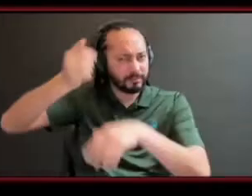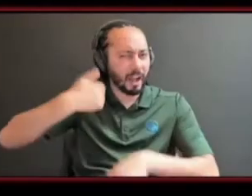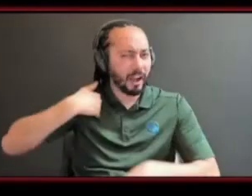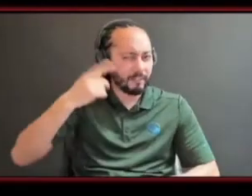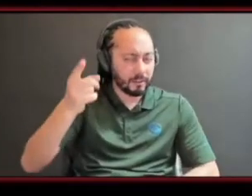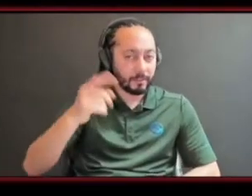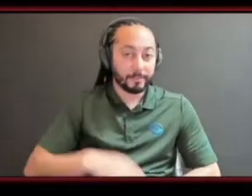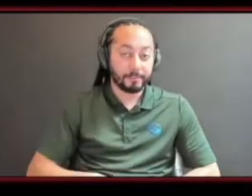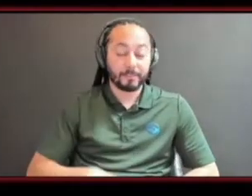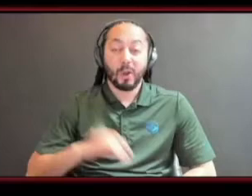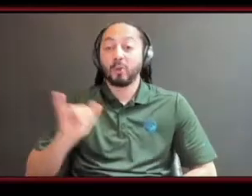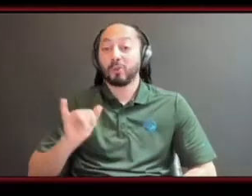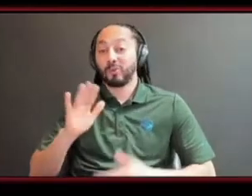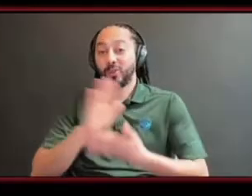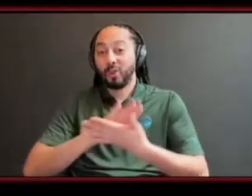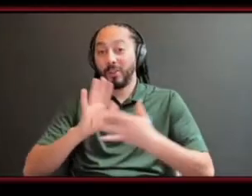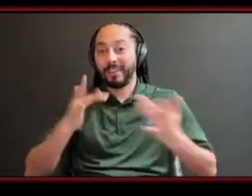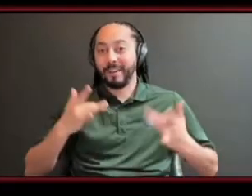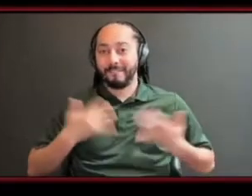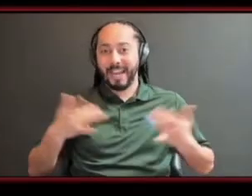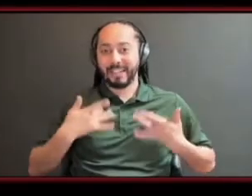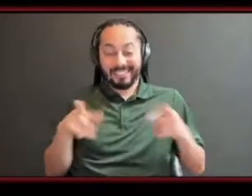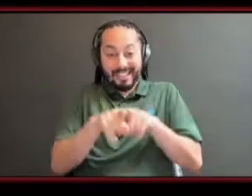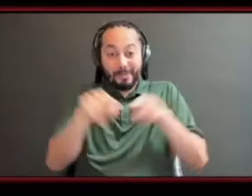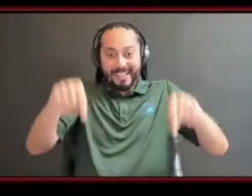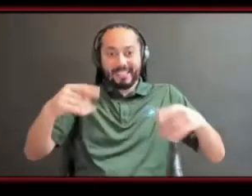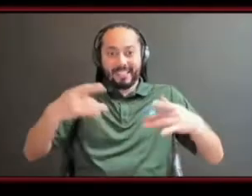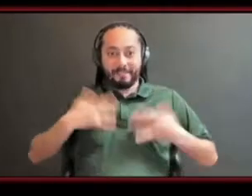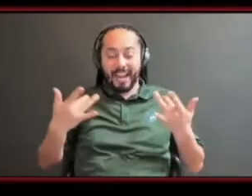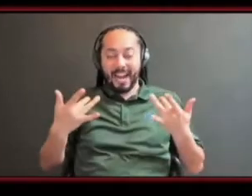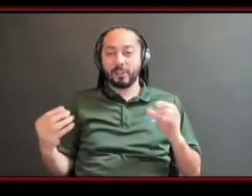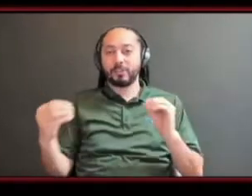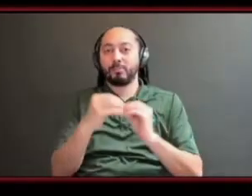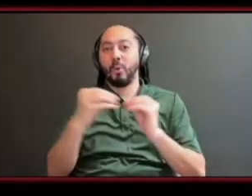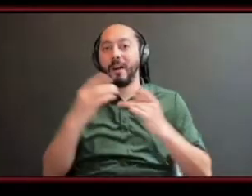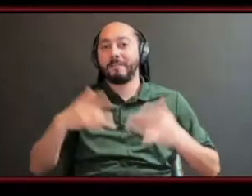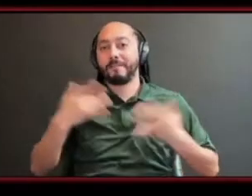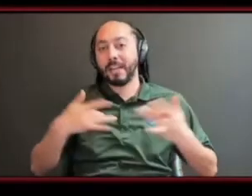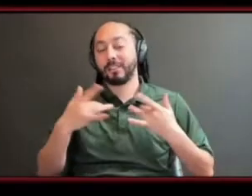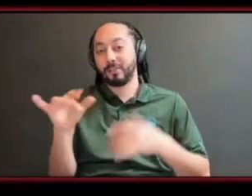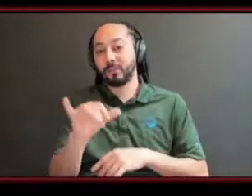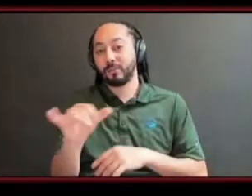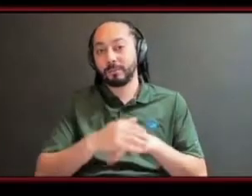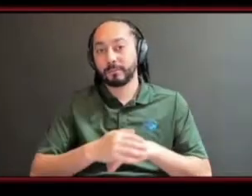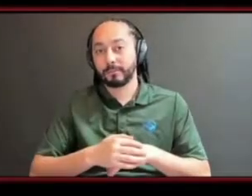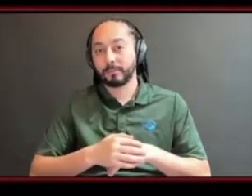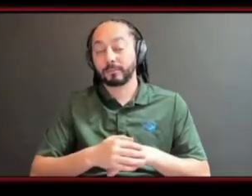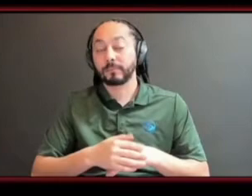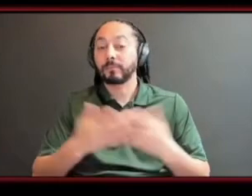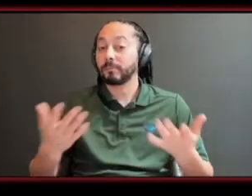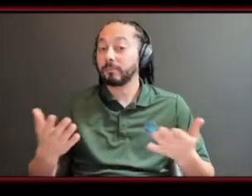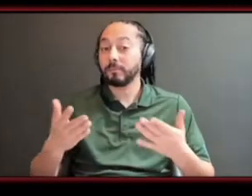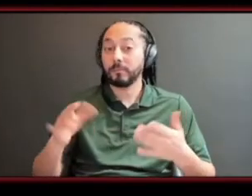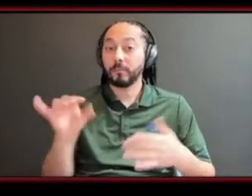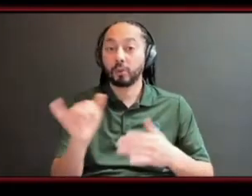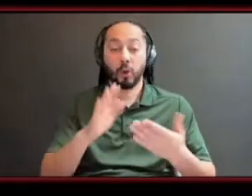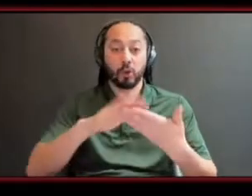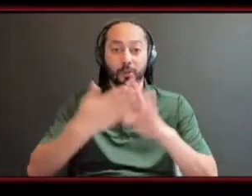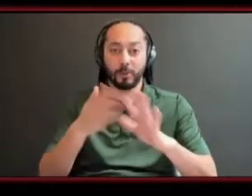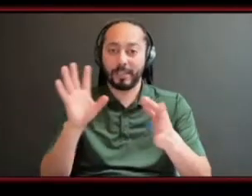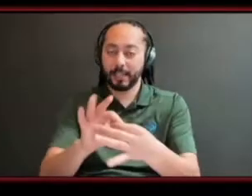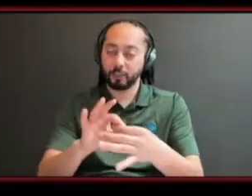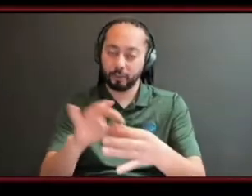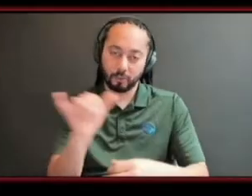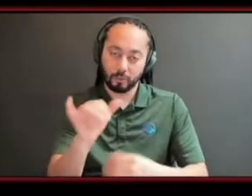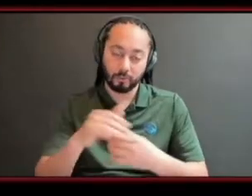and so many more that are coming through the other thing is that community connection i saw students learn to connect with business